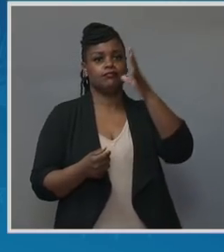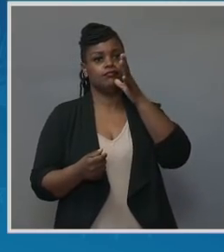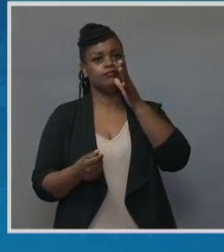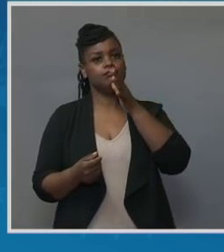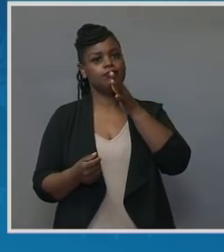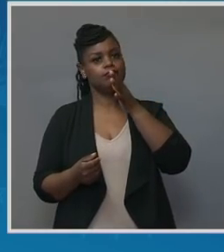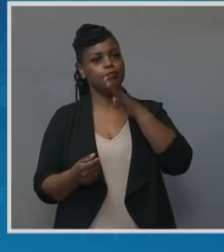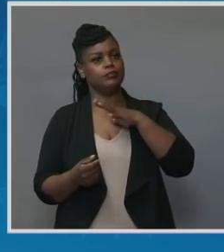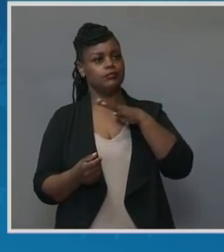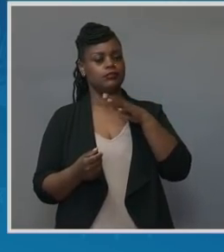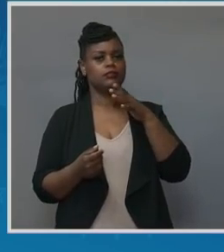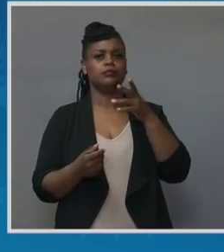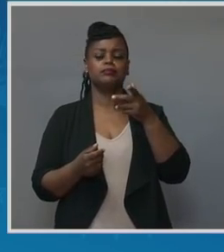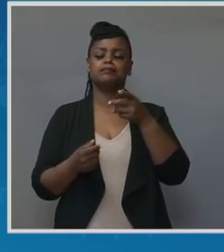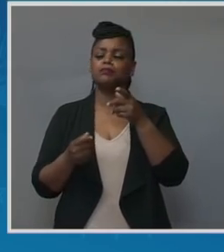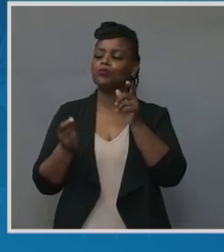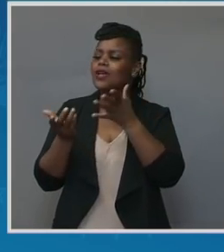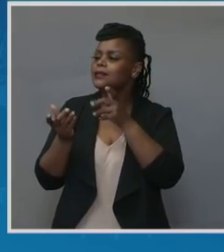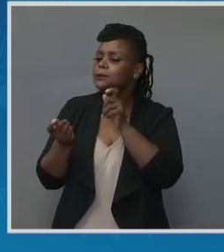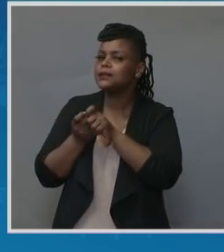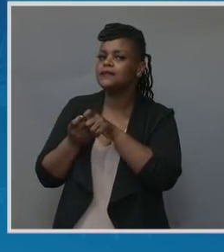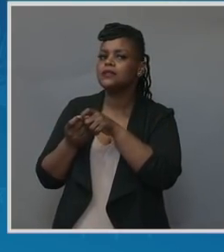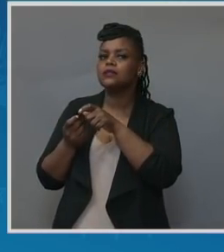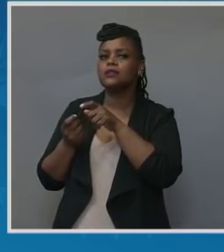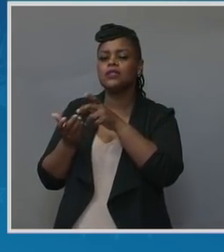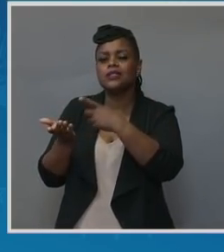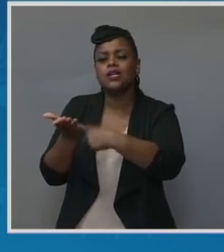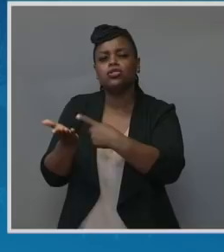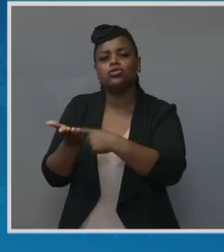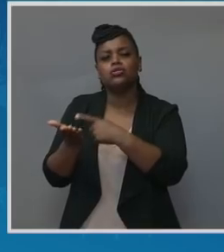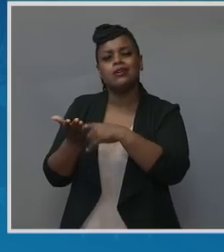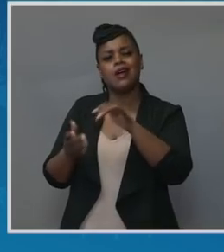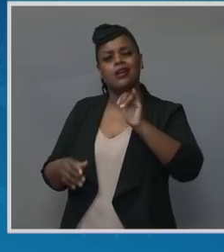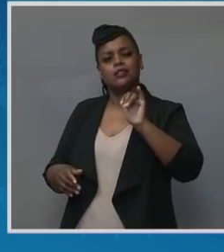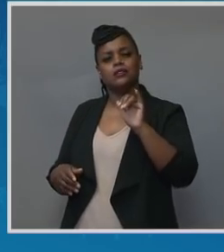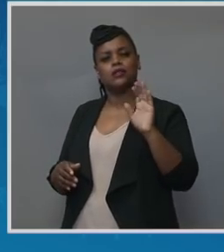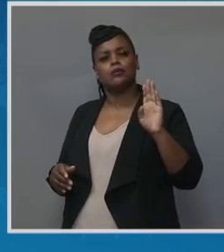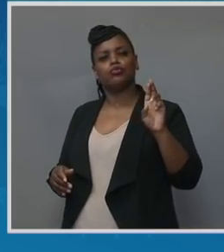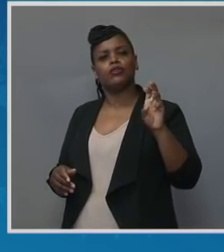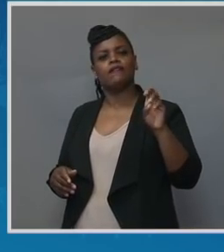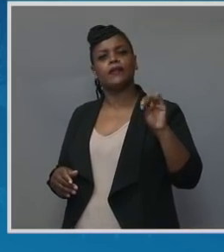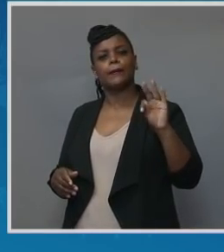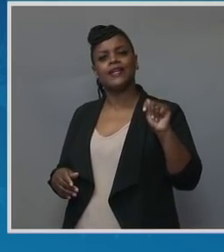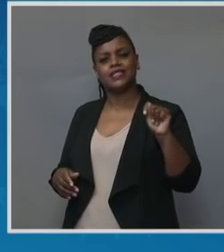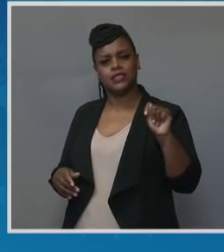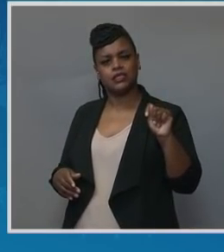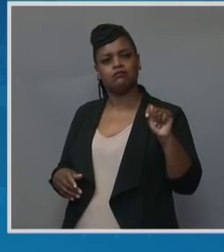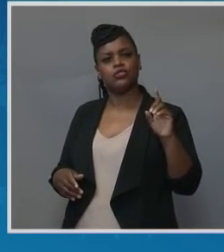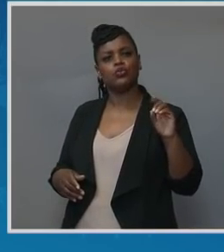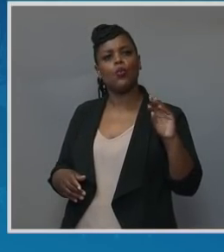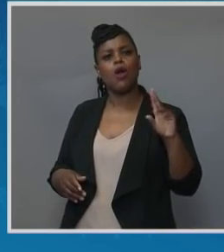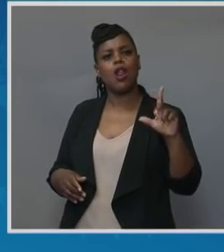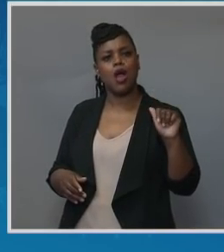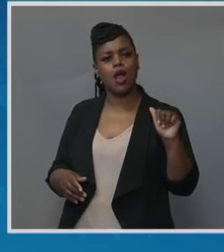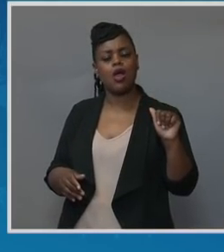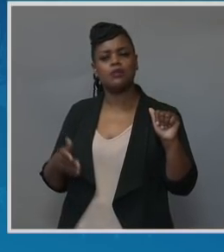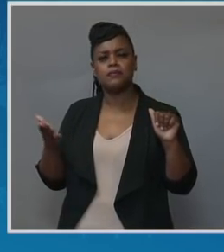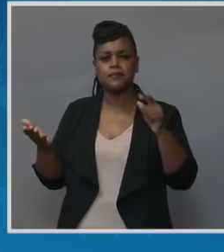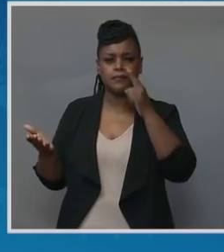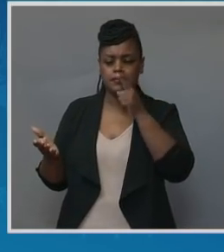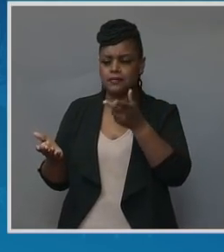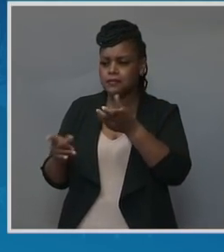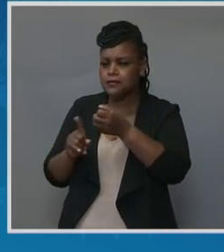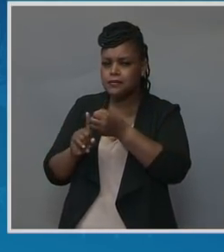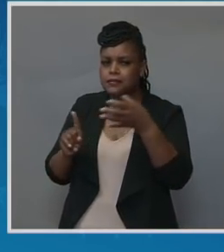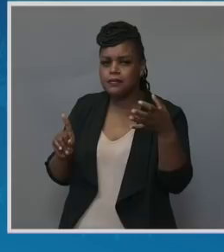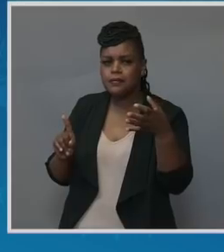what is that conversation as a bereavement doula? What are the questions? What are the, what's the source of the